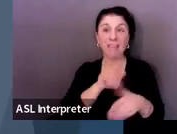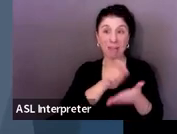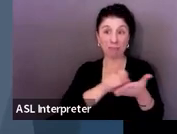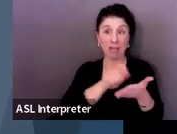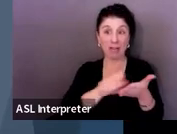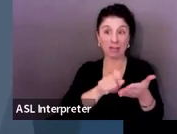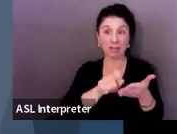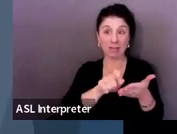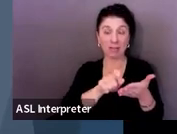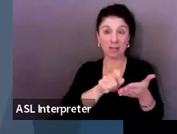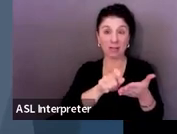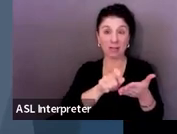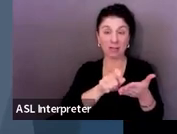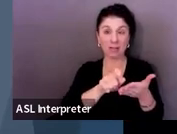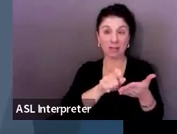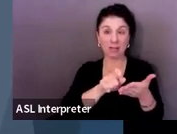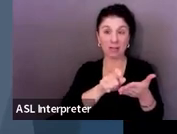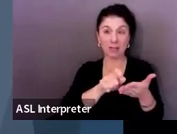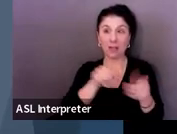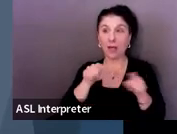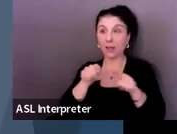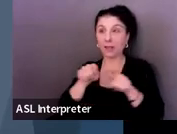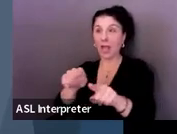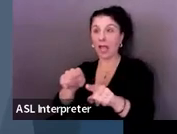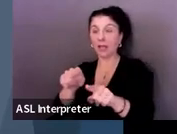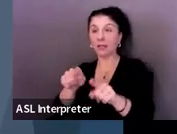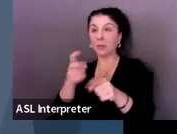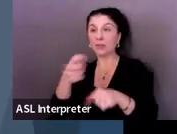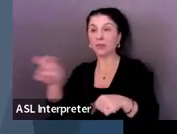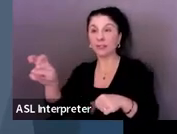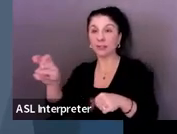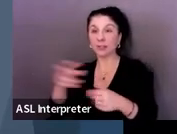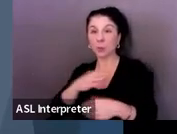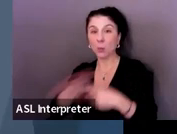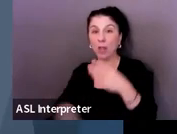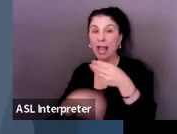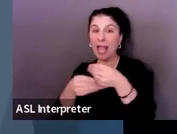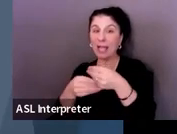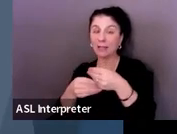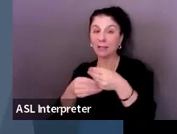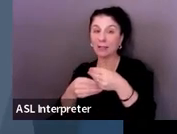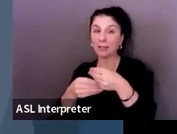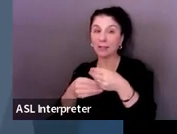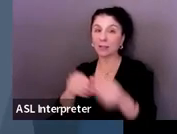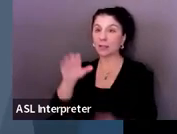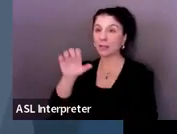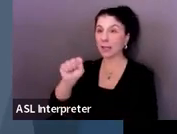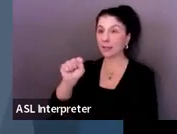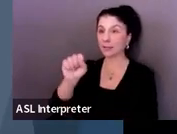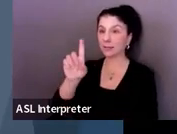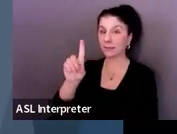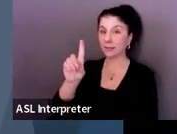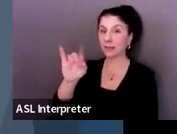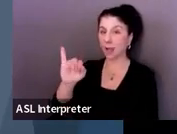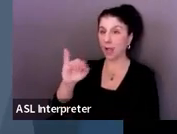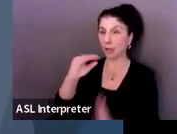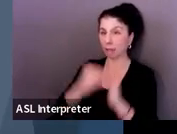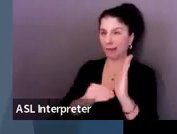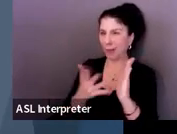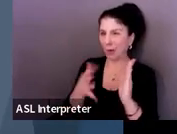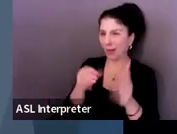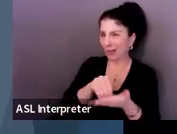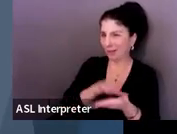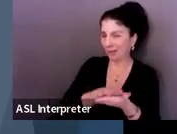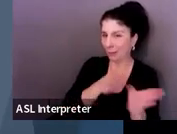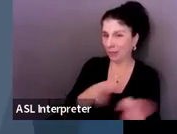all we did was add in the statement of give an SDI in writing, which would have already been there, in